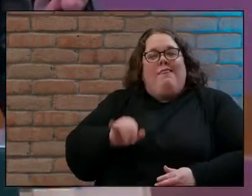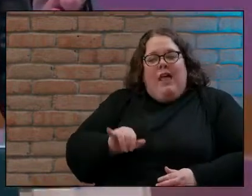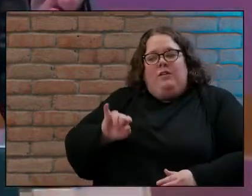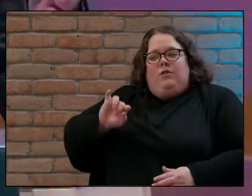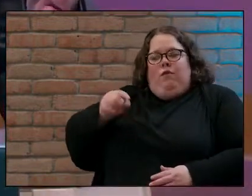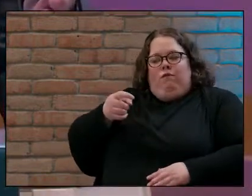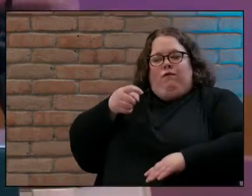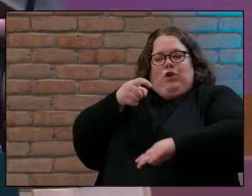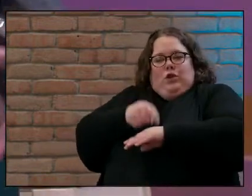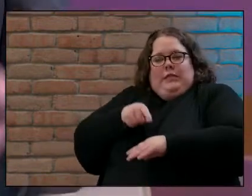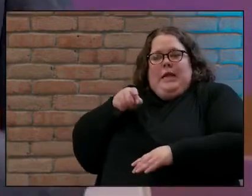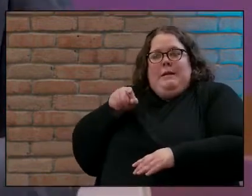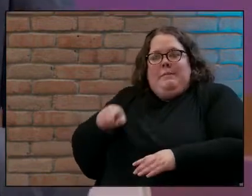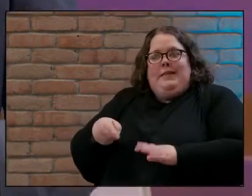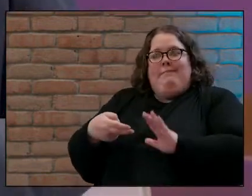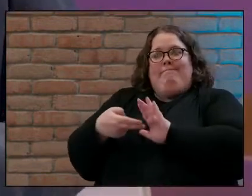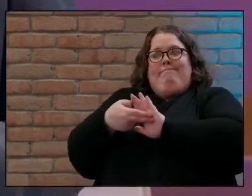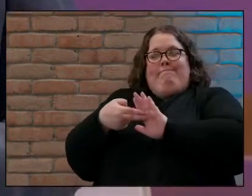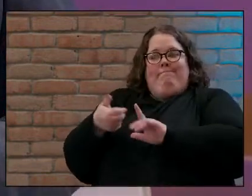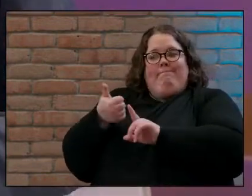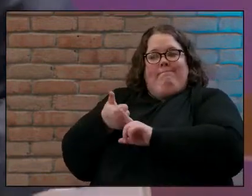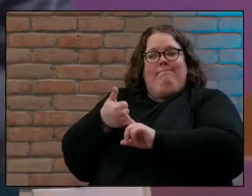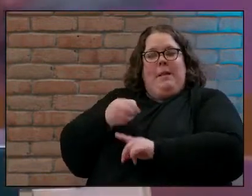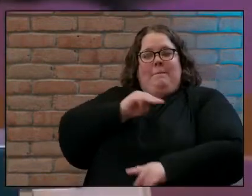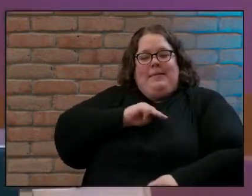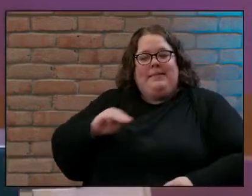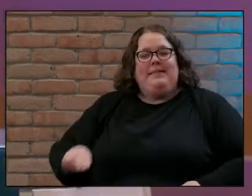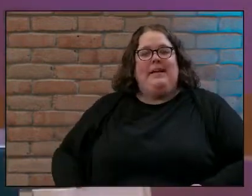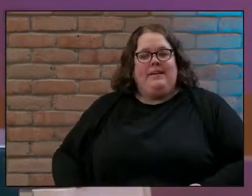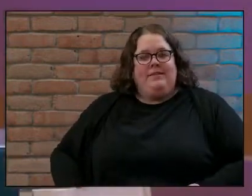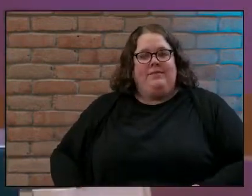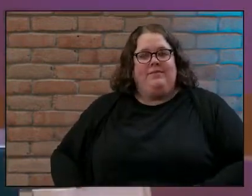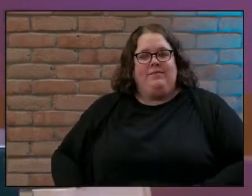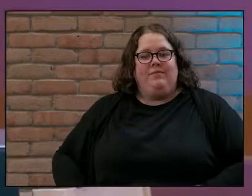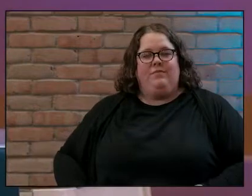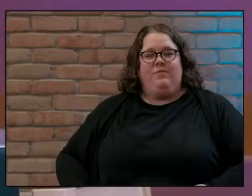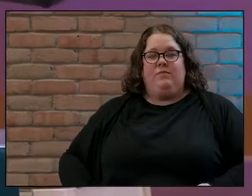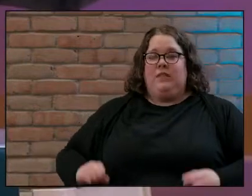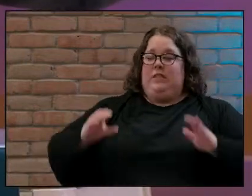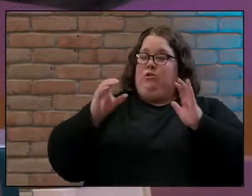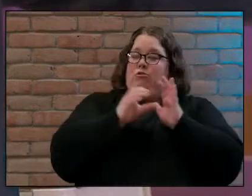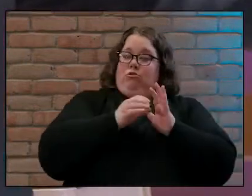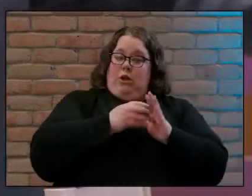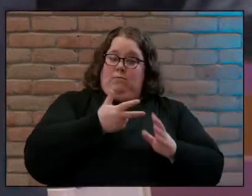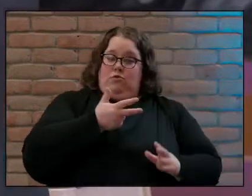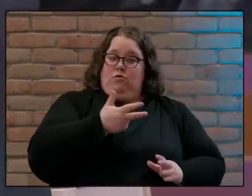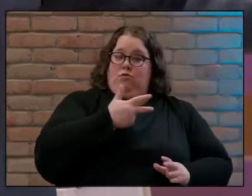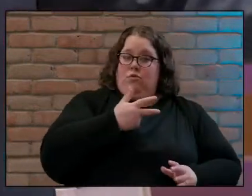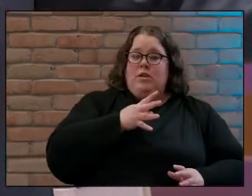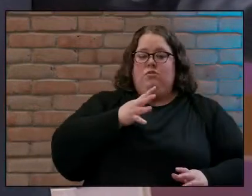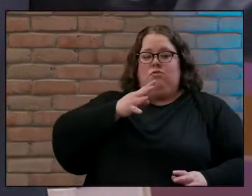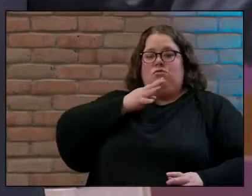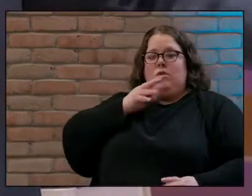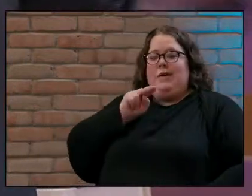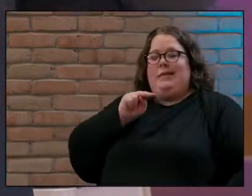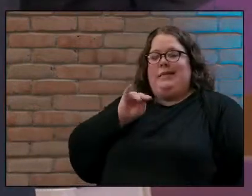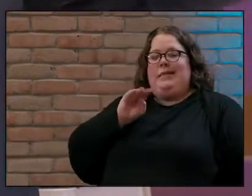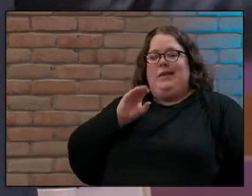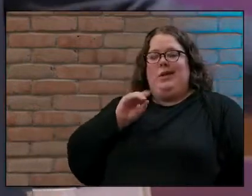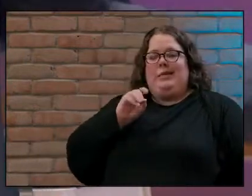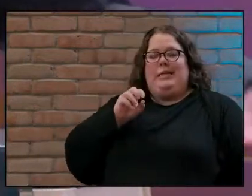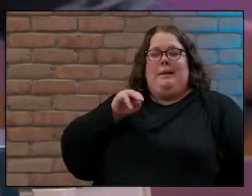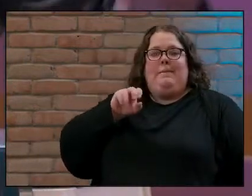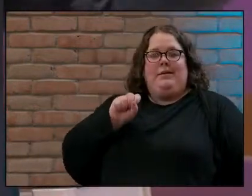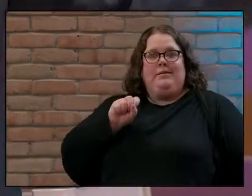calls himself the Messiah it didn't happen in chapter 3 when he was talking to Nicodemus the Pharisee the